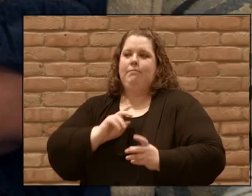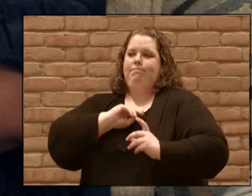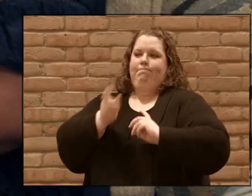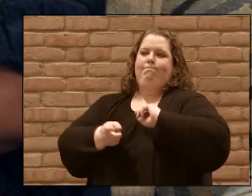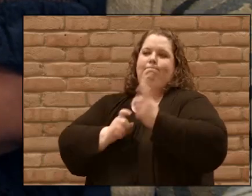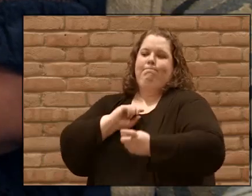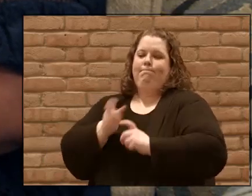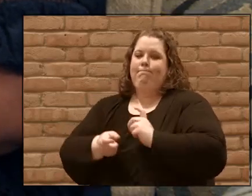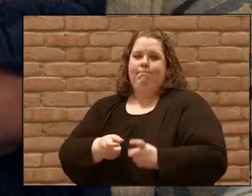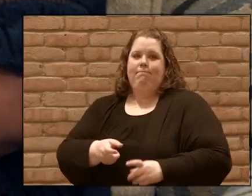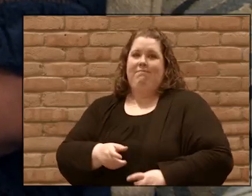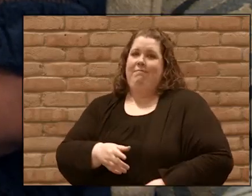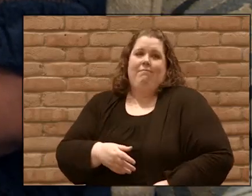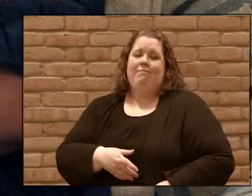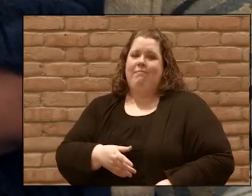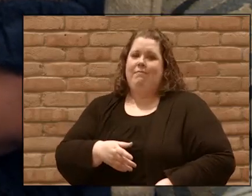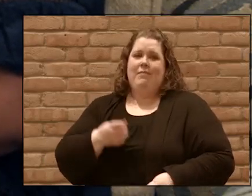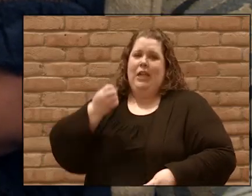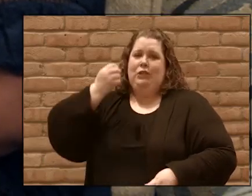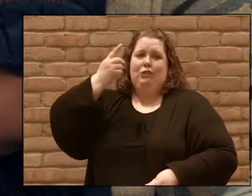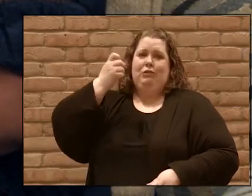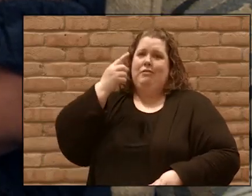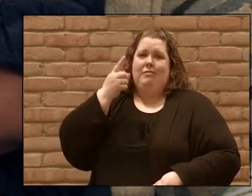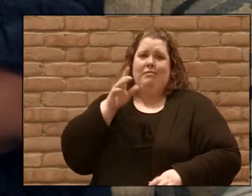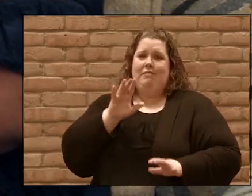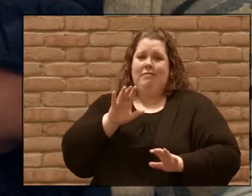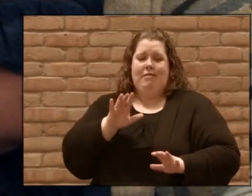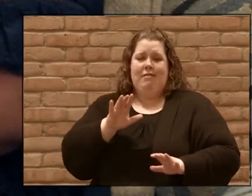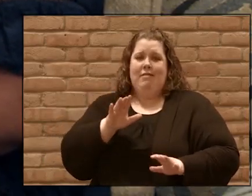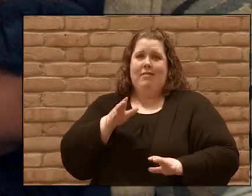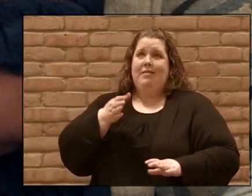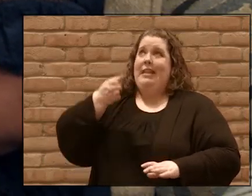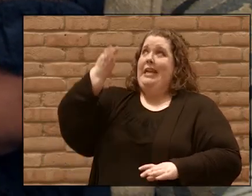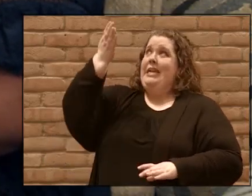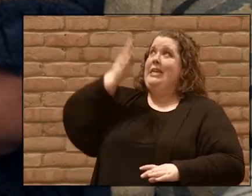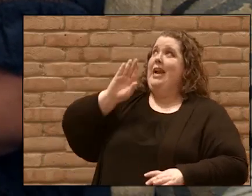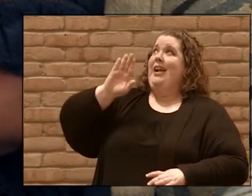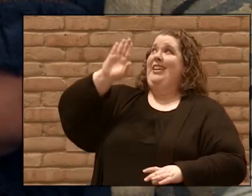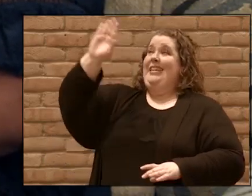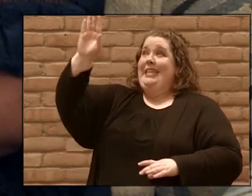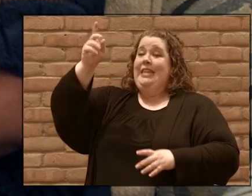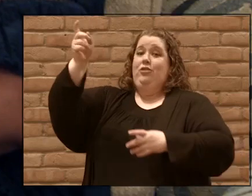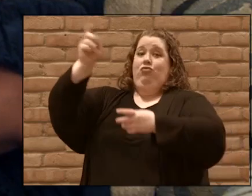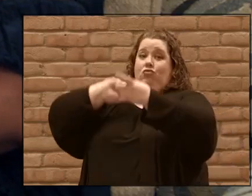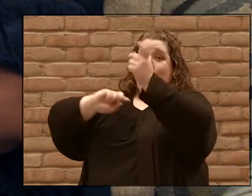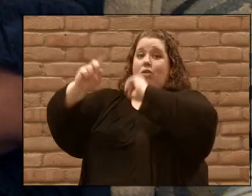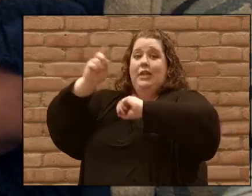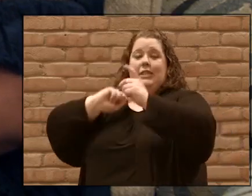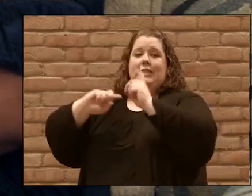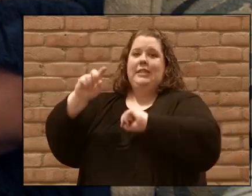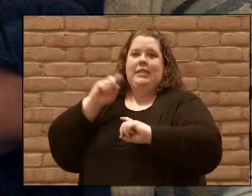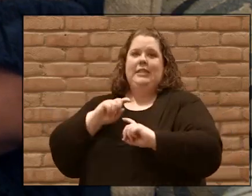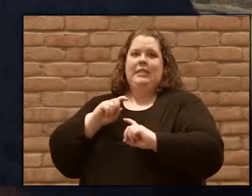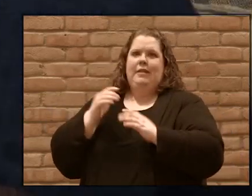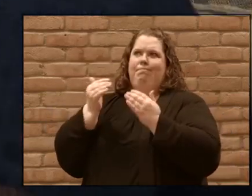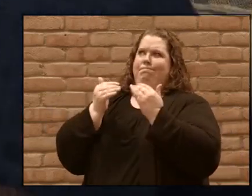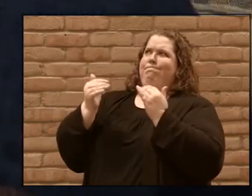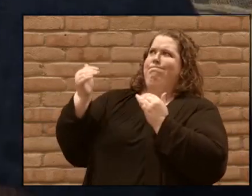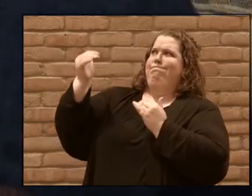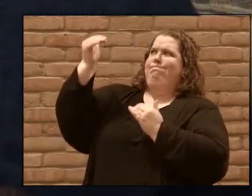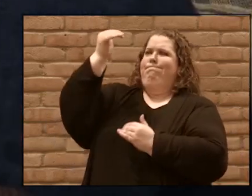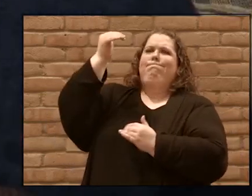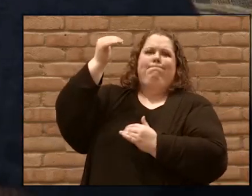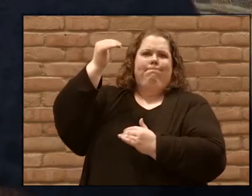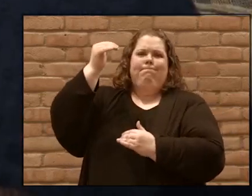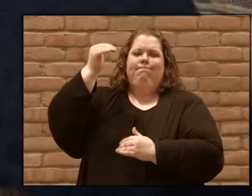not nearly as generous as we feel God has been with us I think a